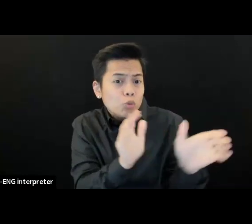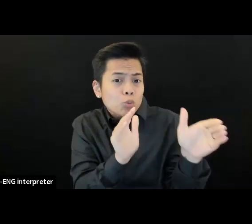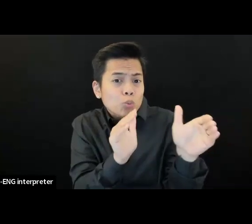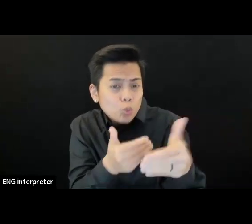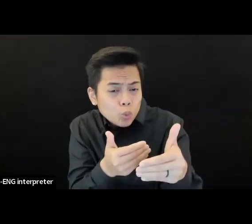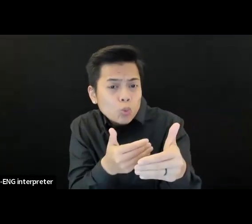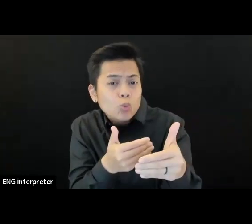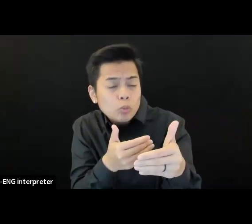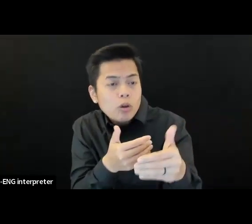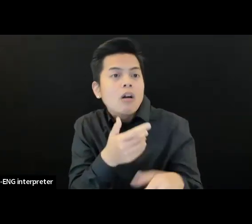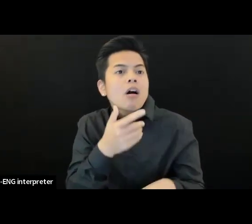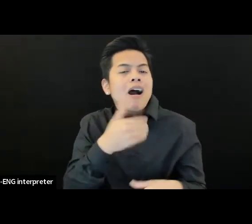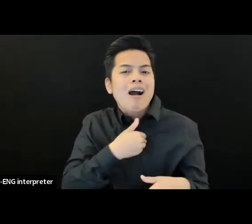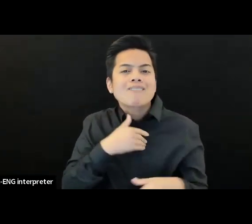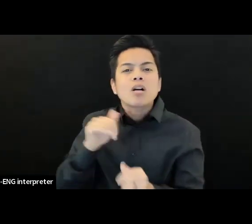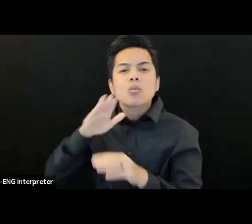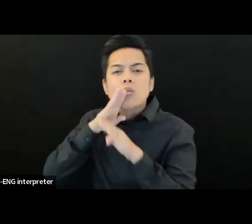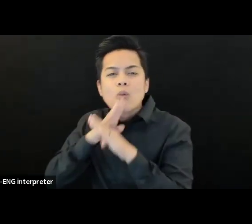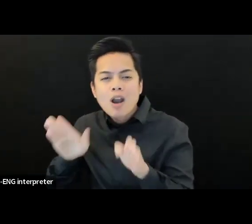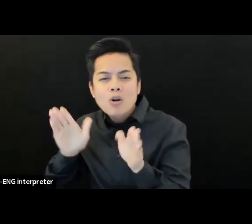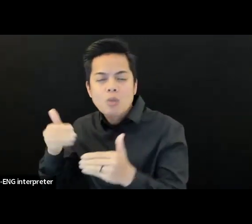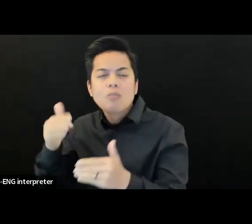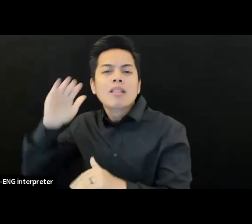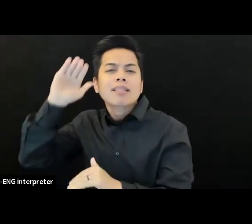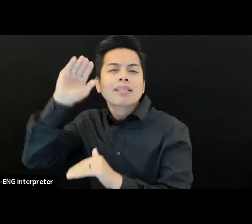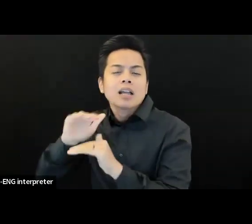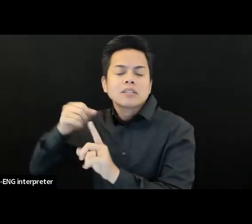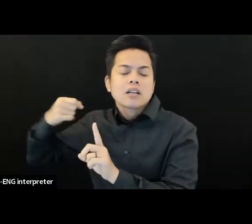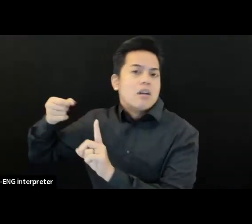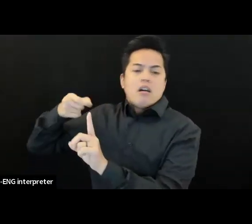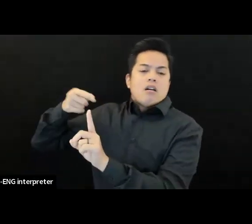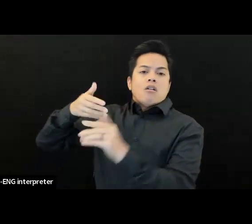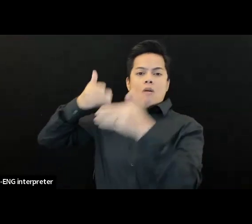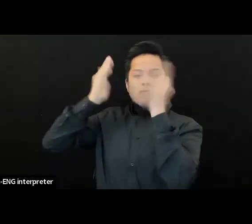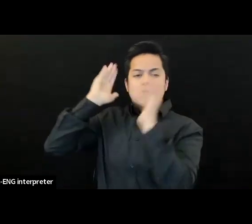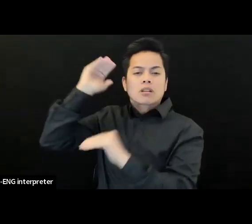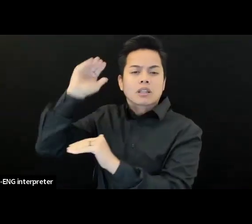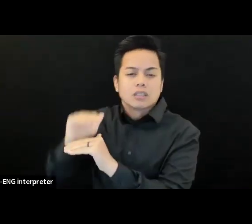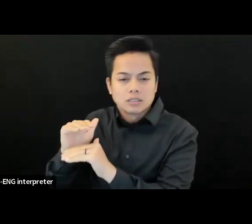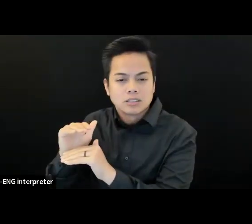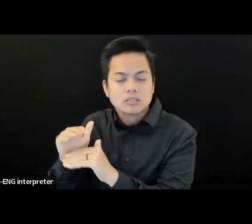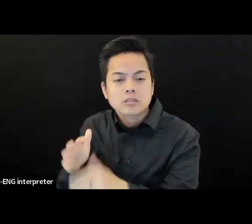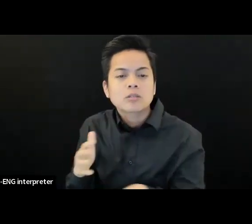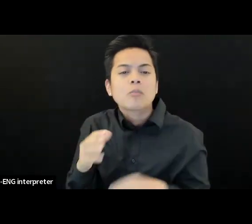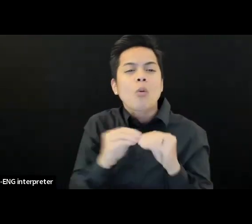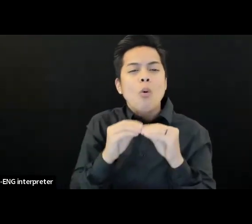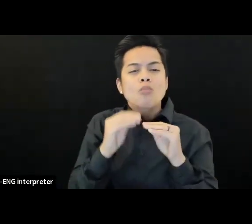lot of plants and cozy little bench window seats full of light. And